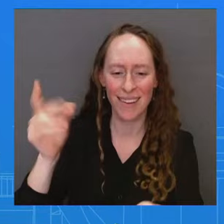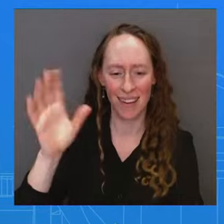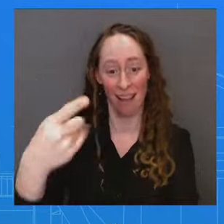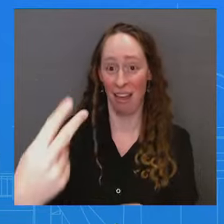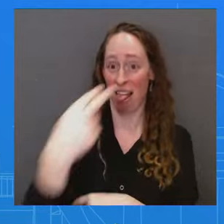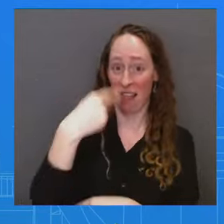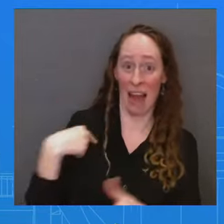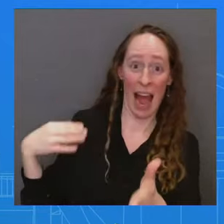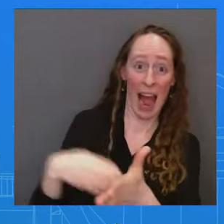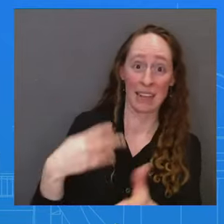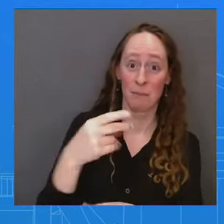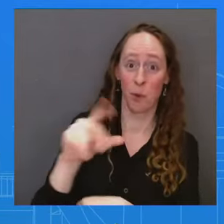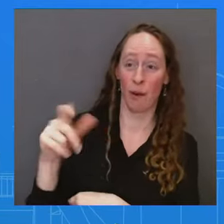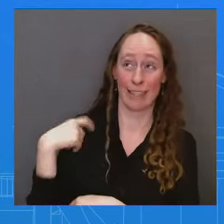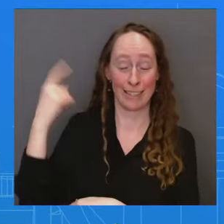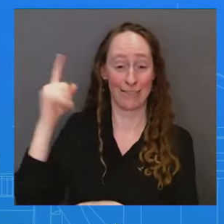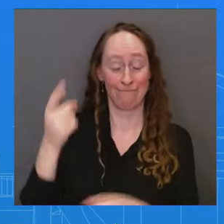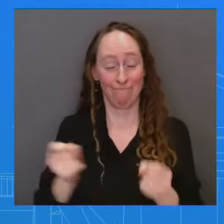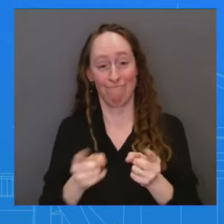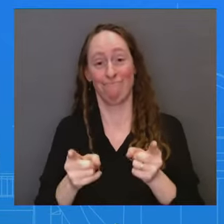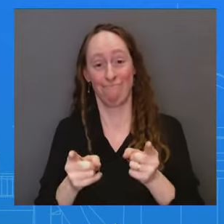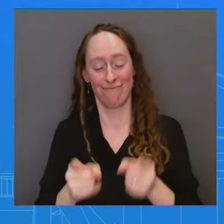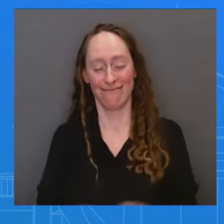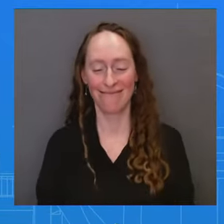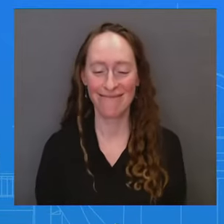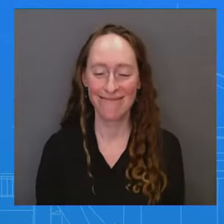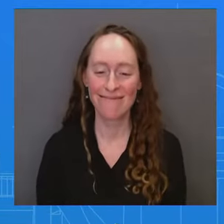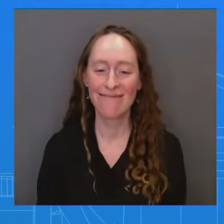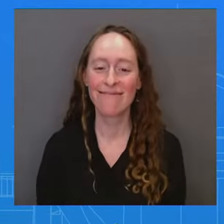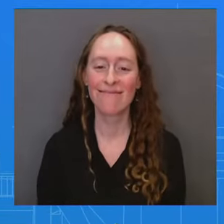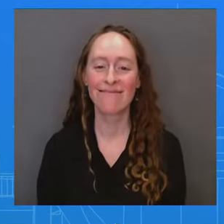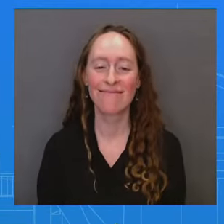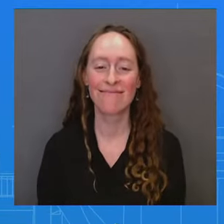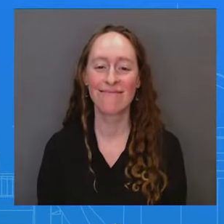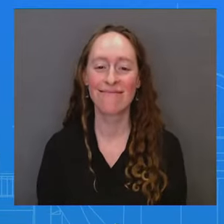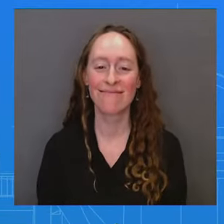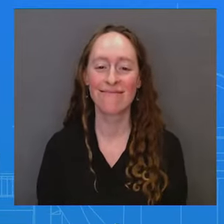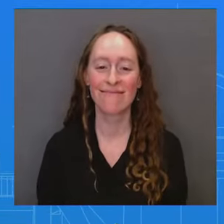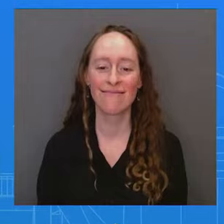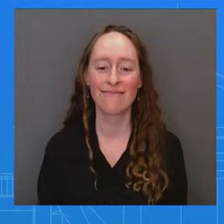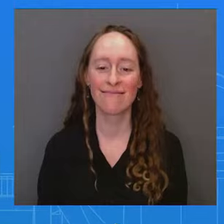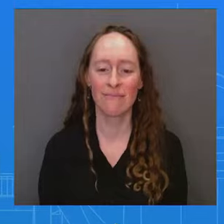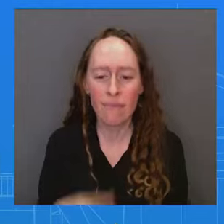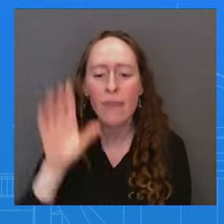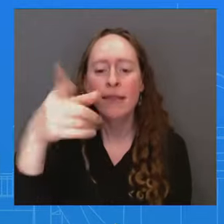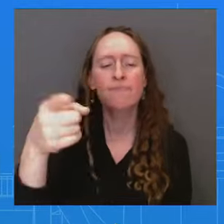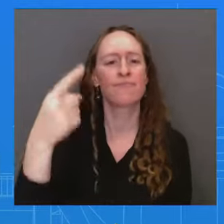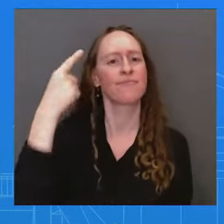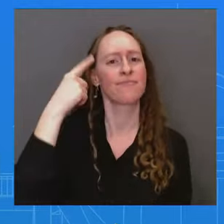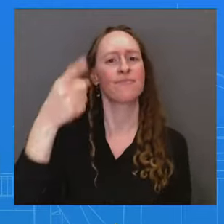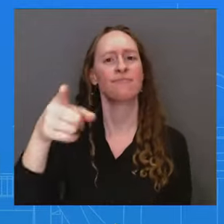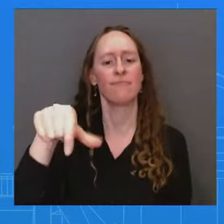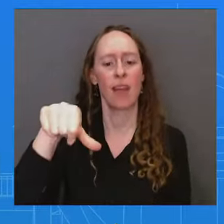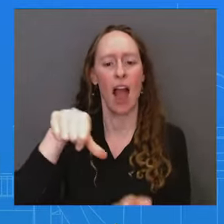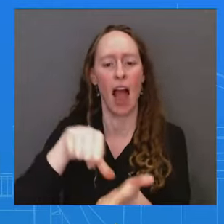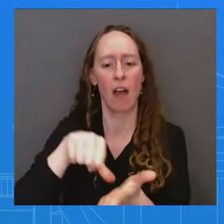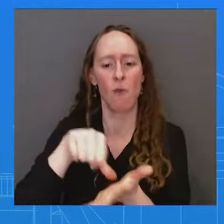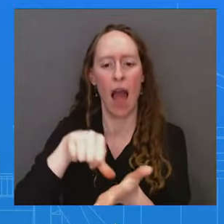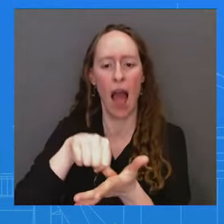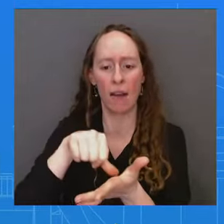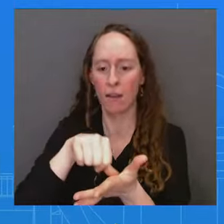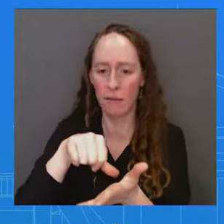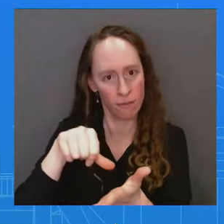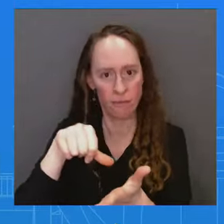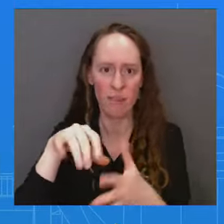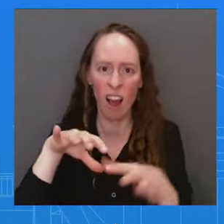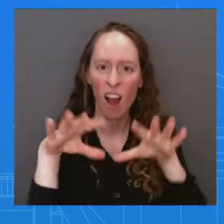tanker. The Iranians reportedly are saying that the seizure was in retaliation for the U.S. confiscating the same vessel in